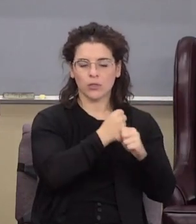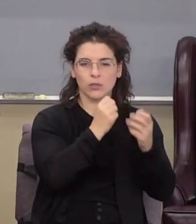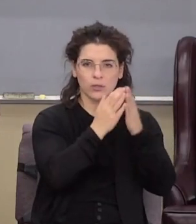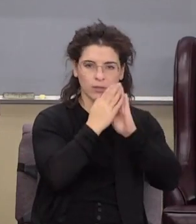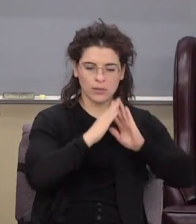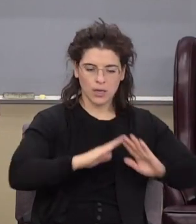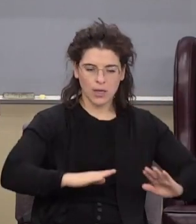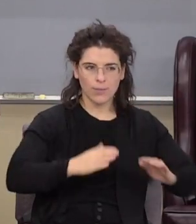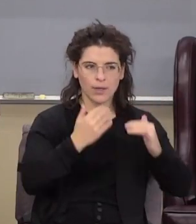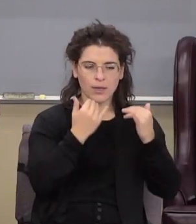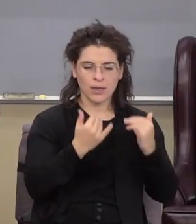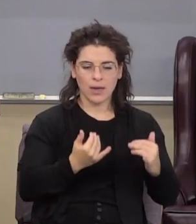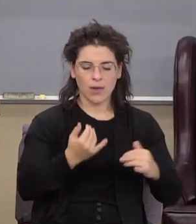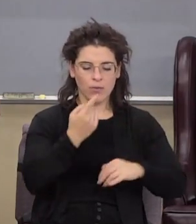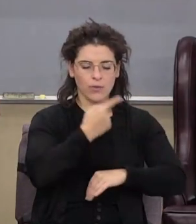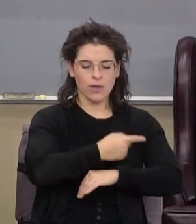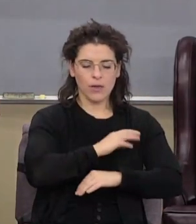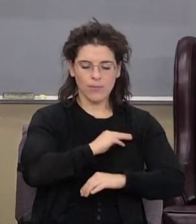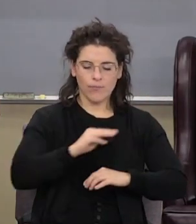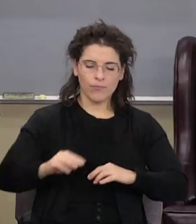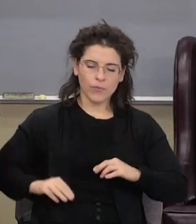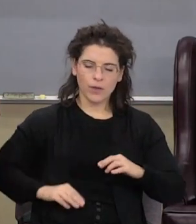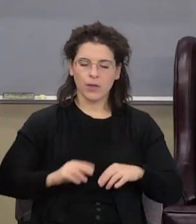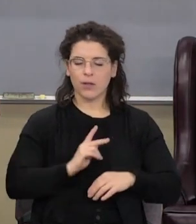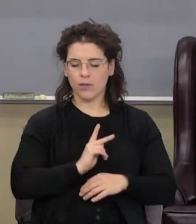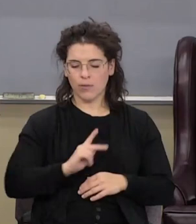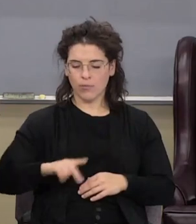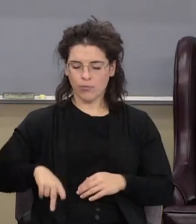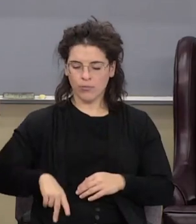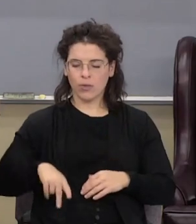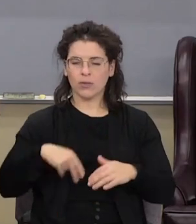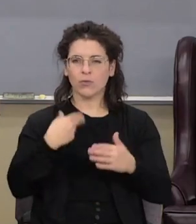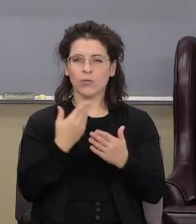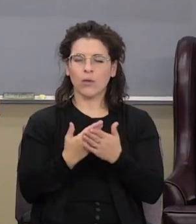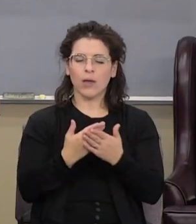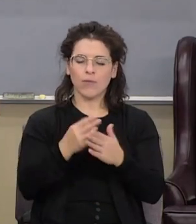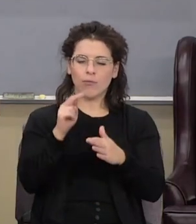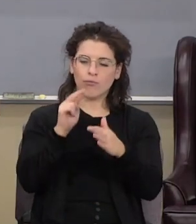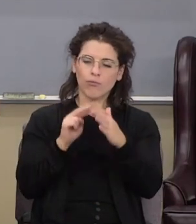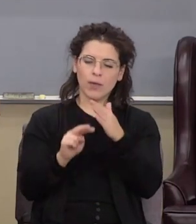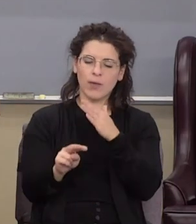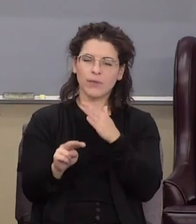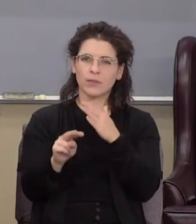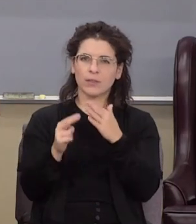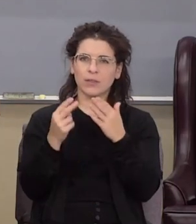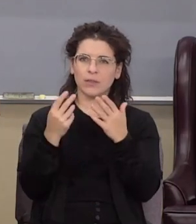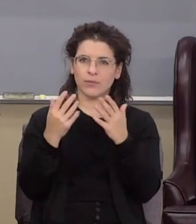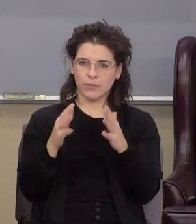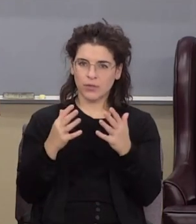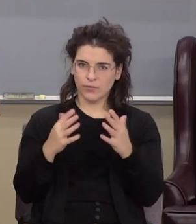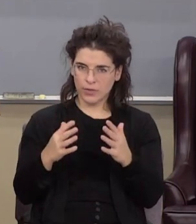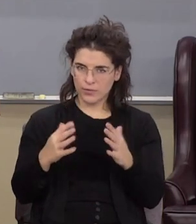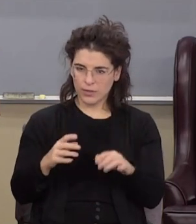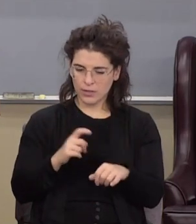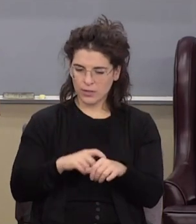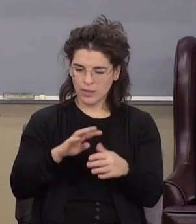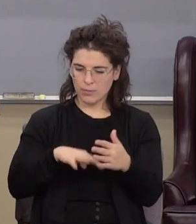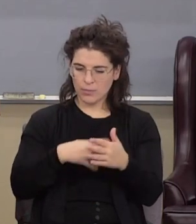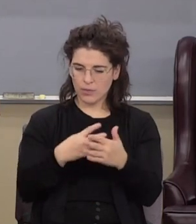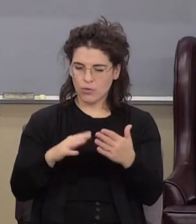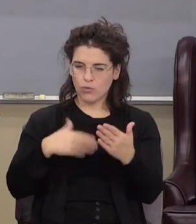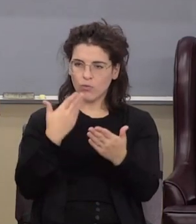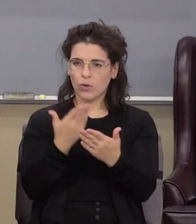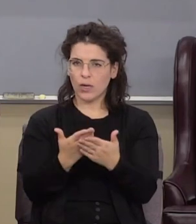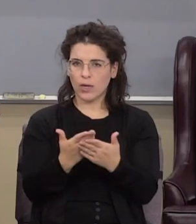the days of Messiah the Prince he's arrived prophecy is being ticked off and the time schedule is here. So the gospel of the